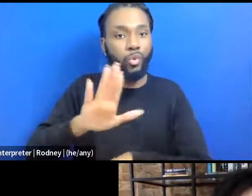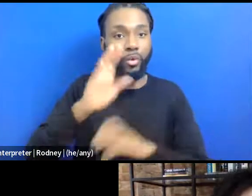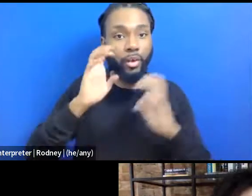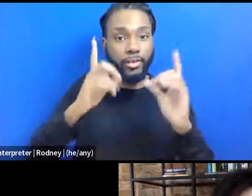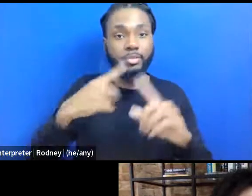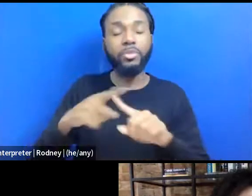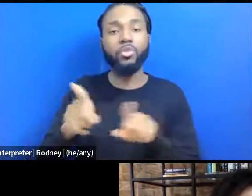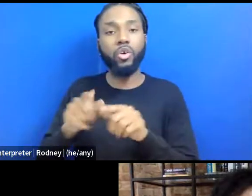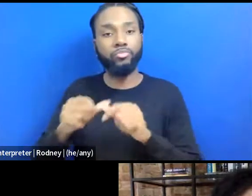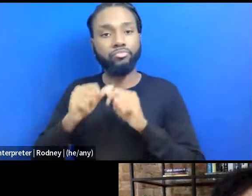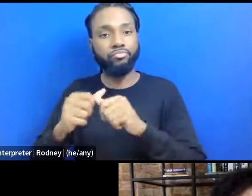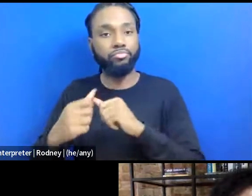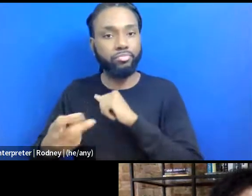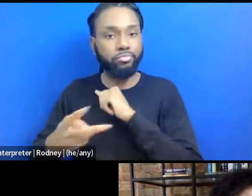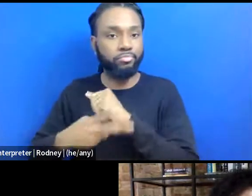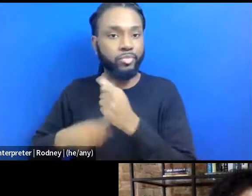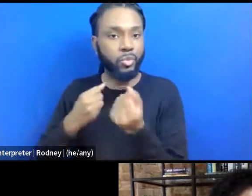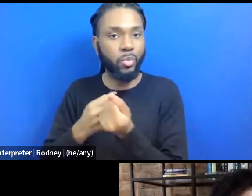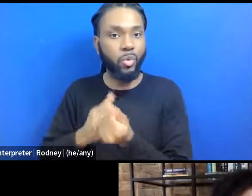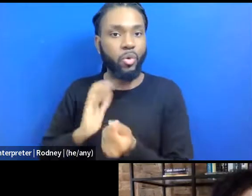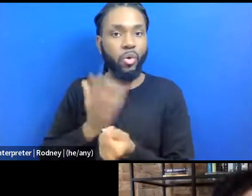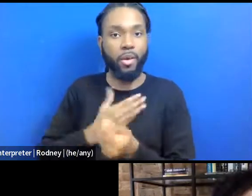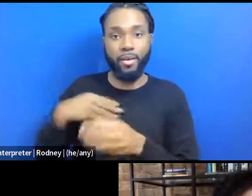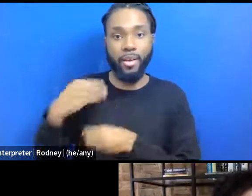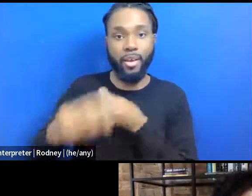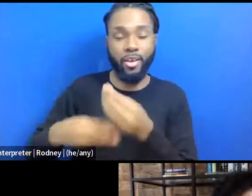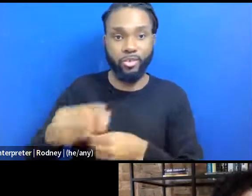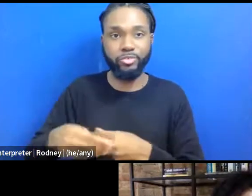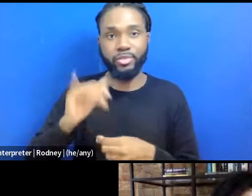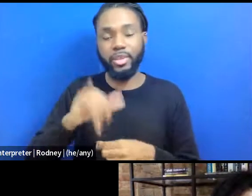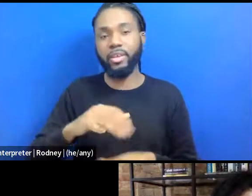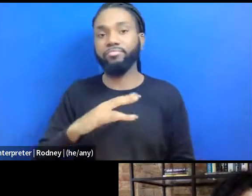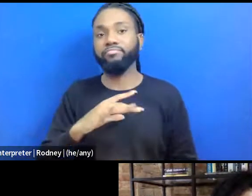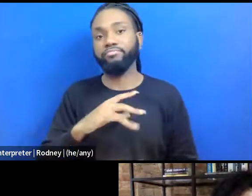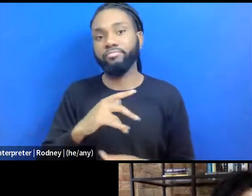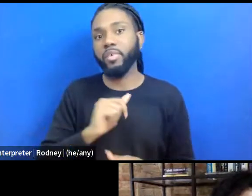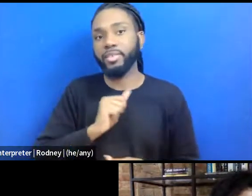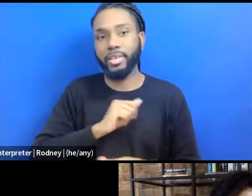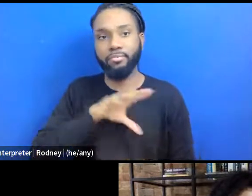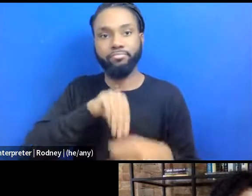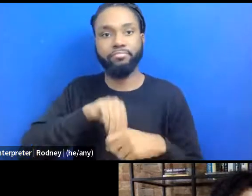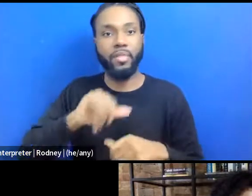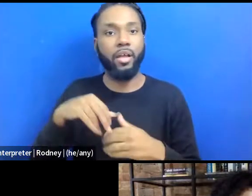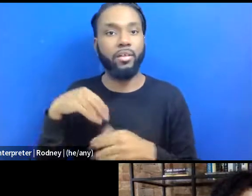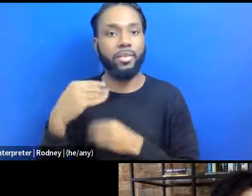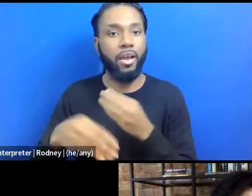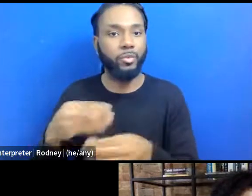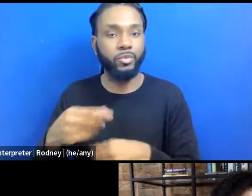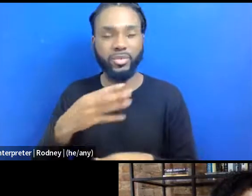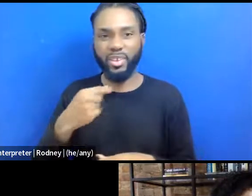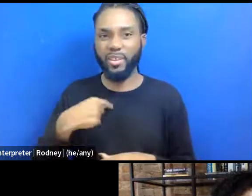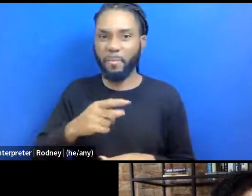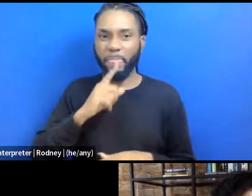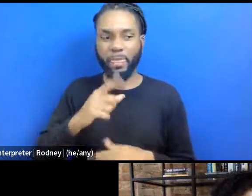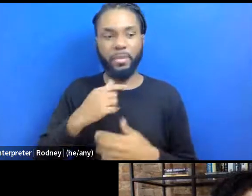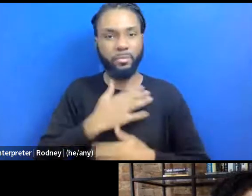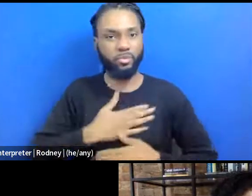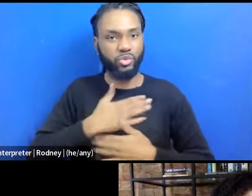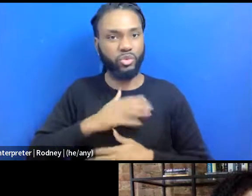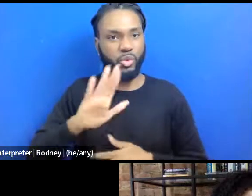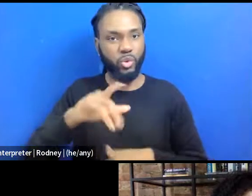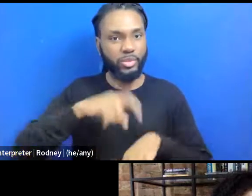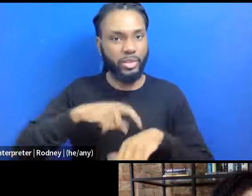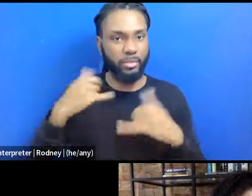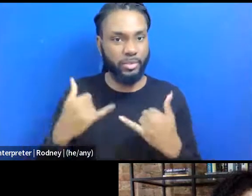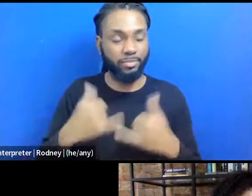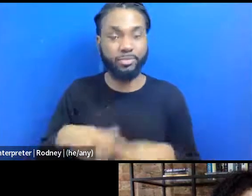the preservation of our heritage, which I am, you know, of that diaspora, and I'm very appreciative of your time